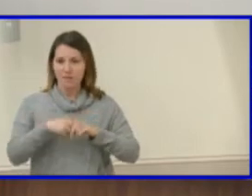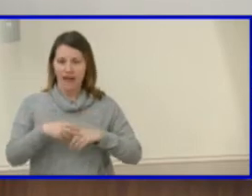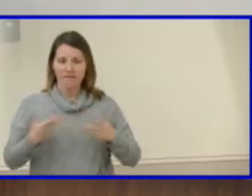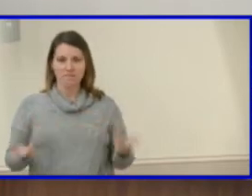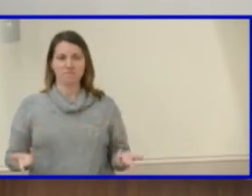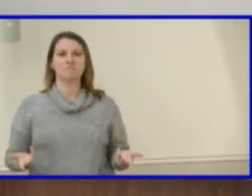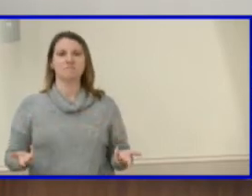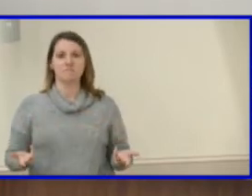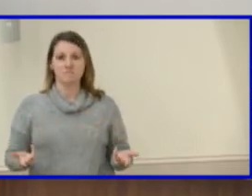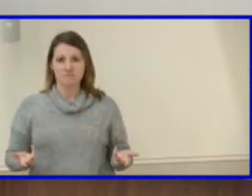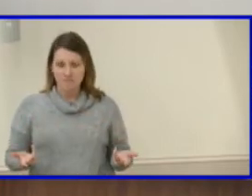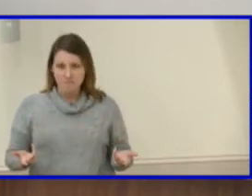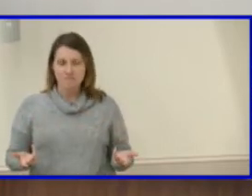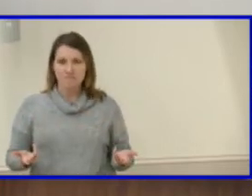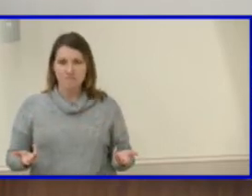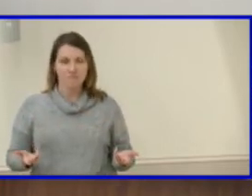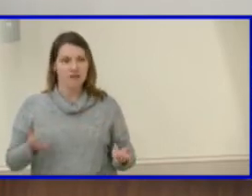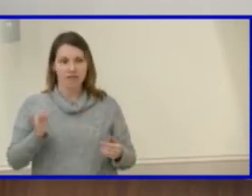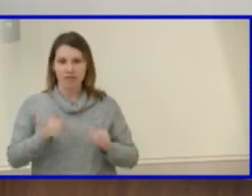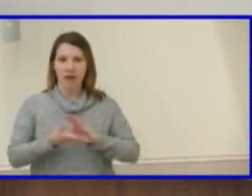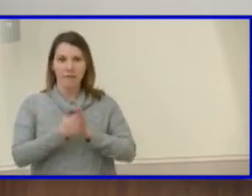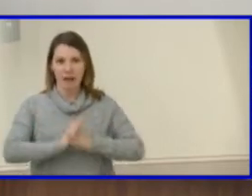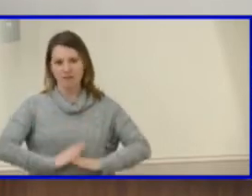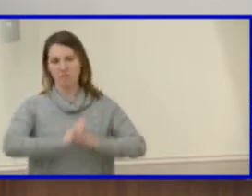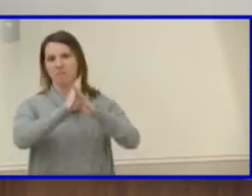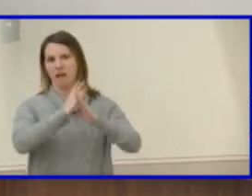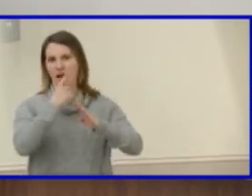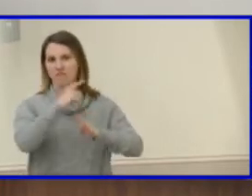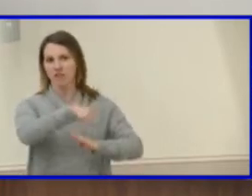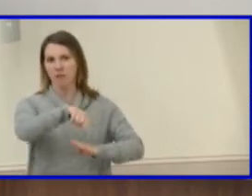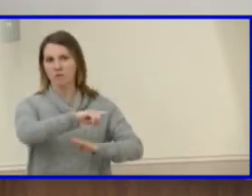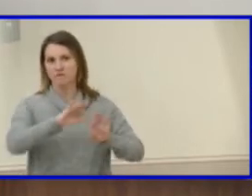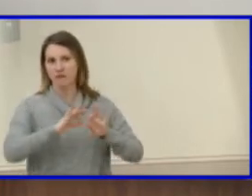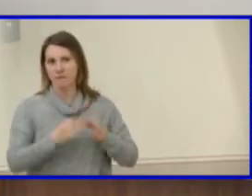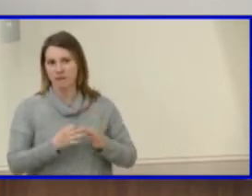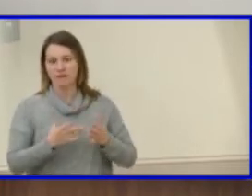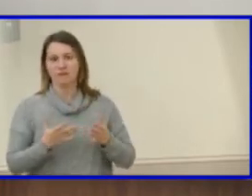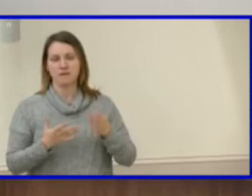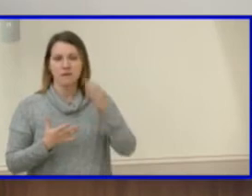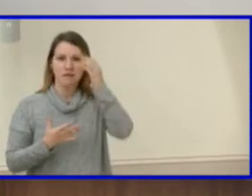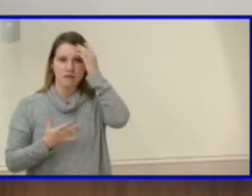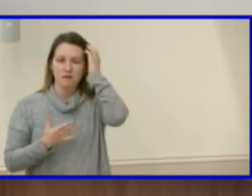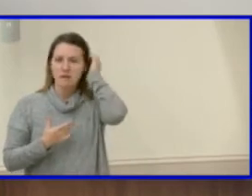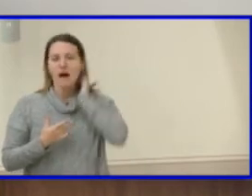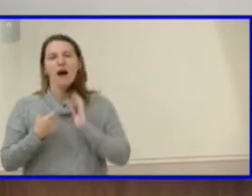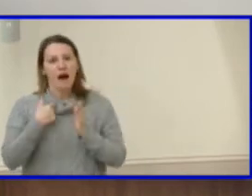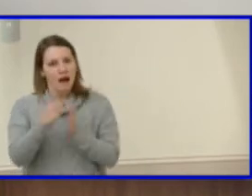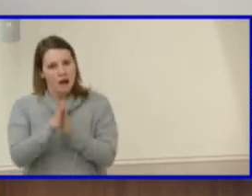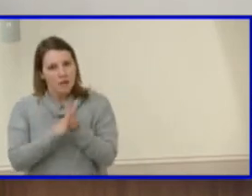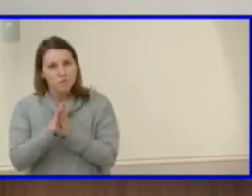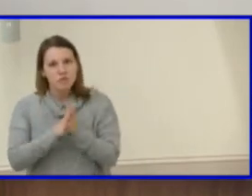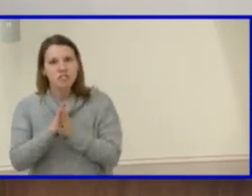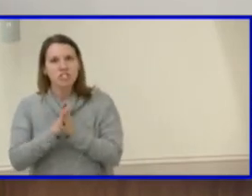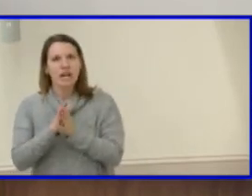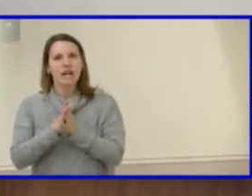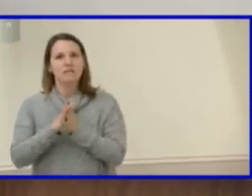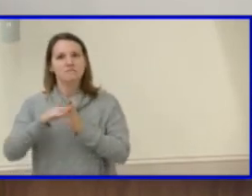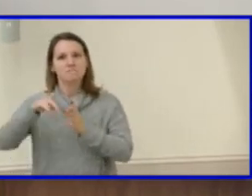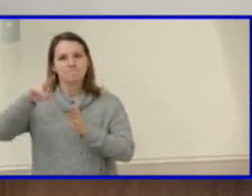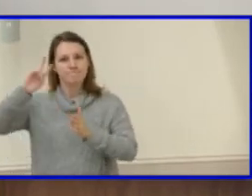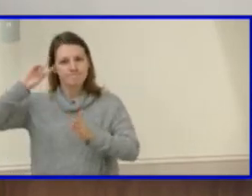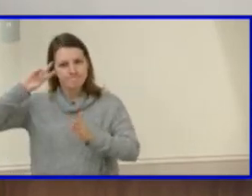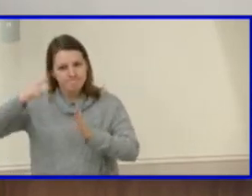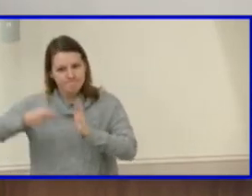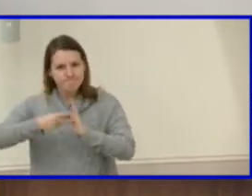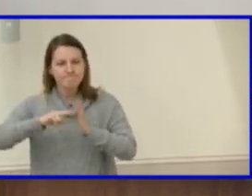causes a bigger disconnect. And so, you know, I appreciate the, uh, the intense and the intentional effort in regards